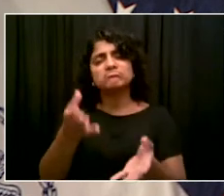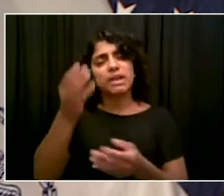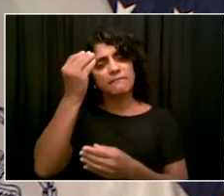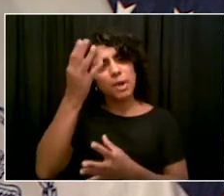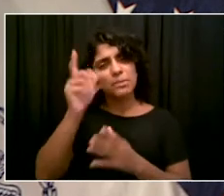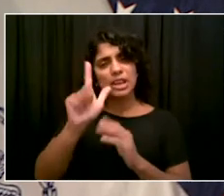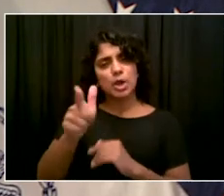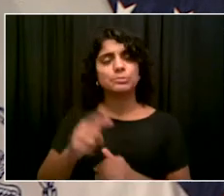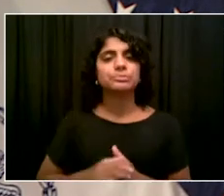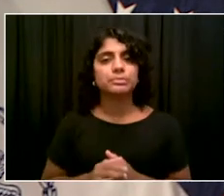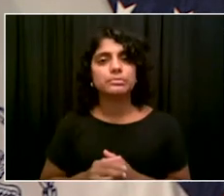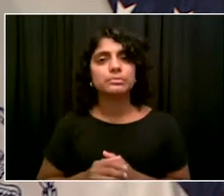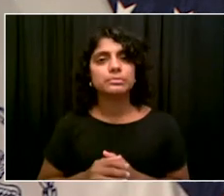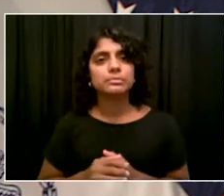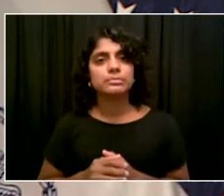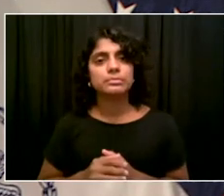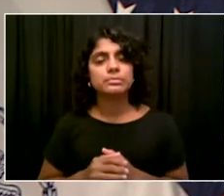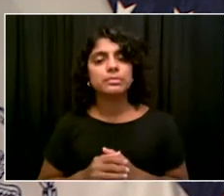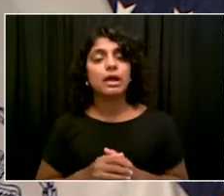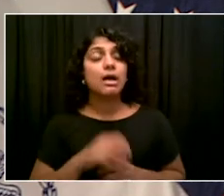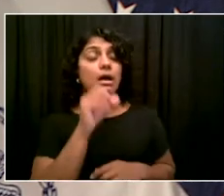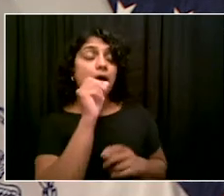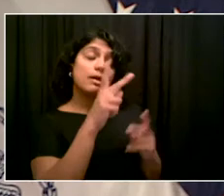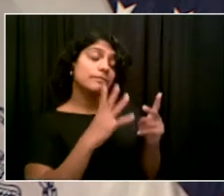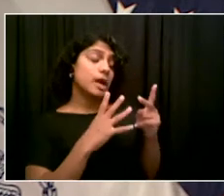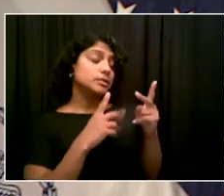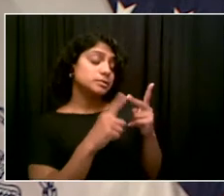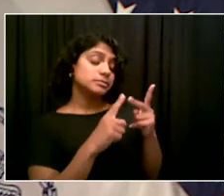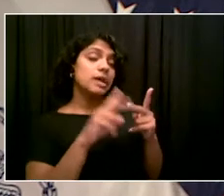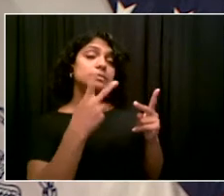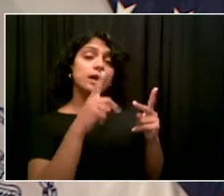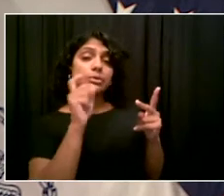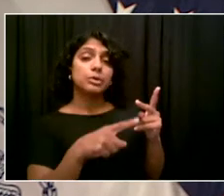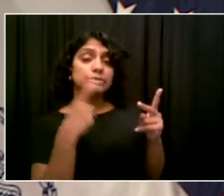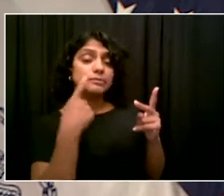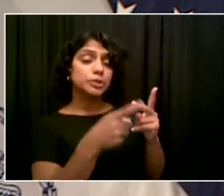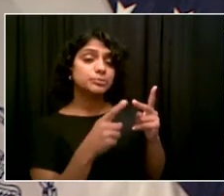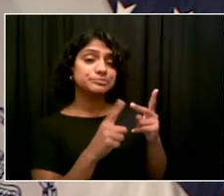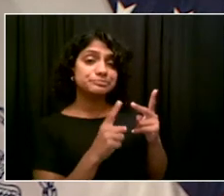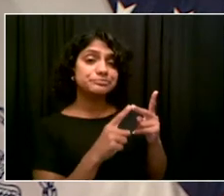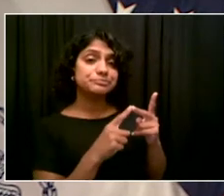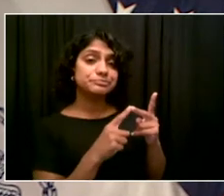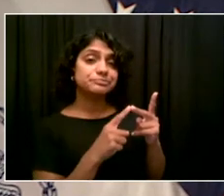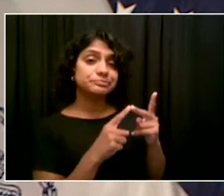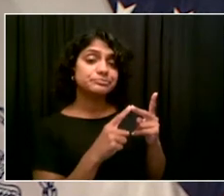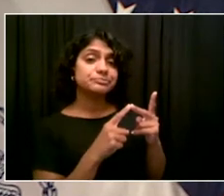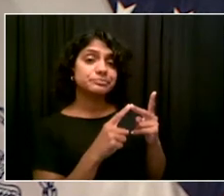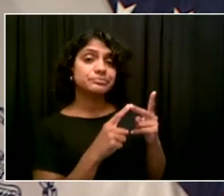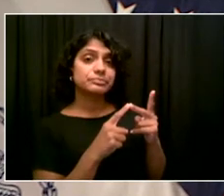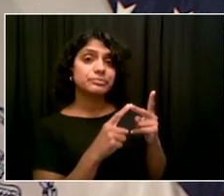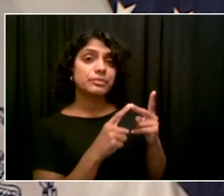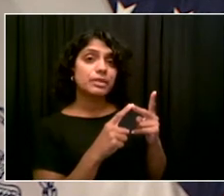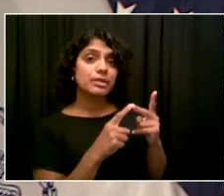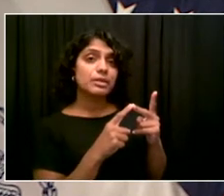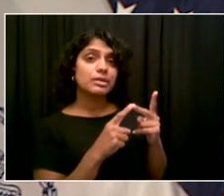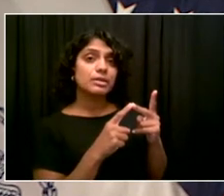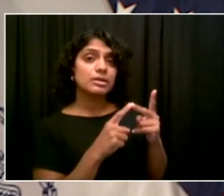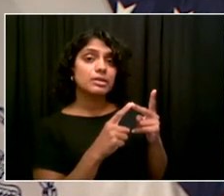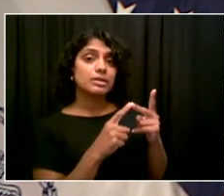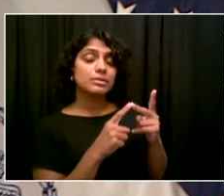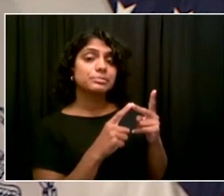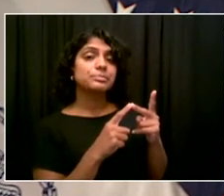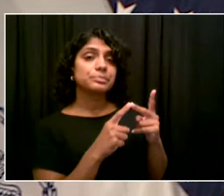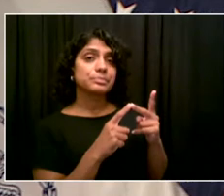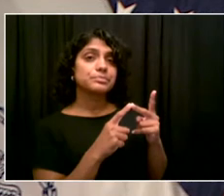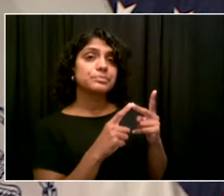like it when journalists bring you information you might not know about. So I'll tell you that right now, on your gold standard open street, which, you I ask you